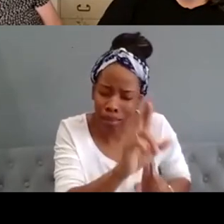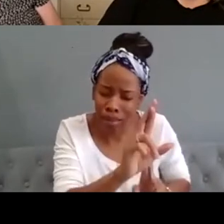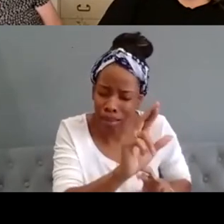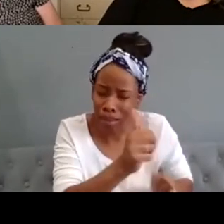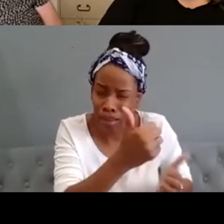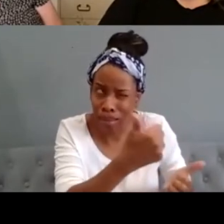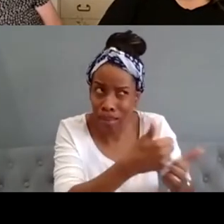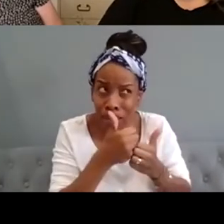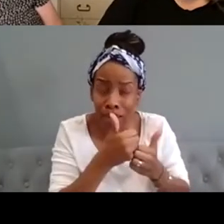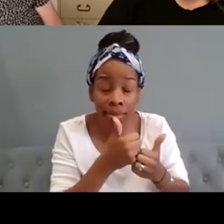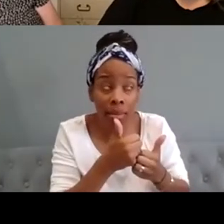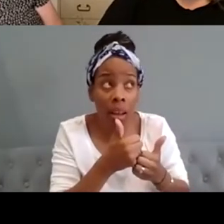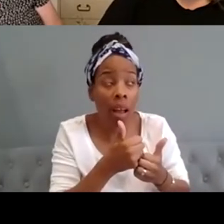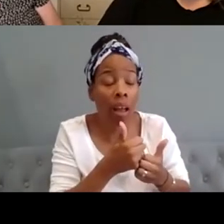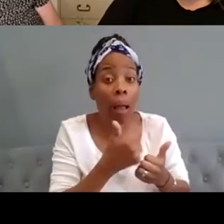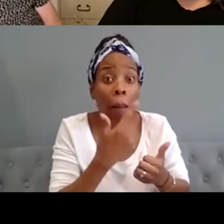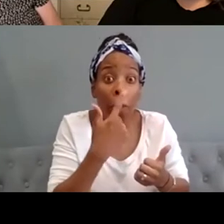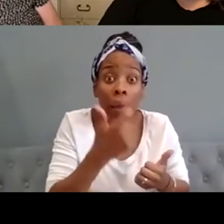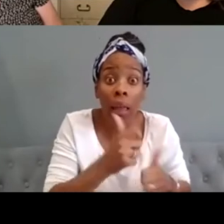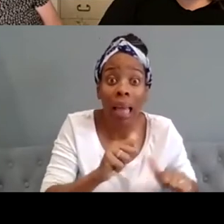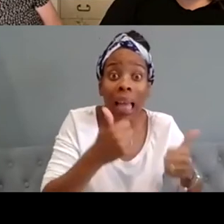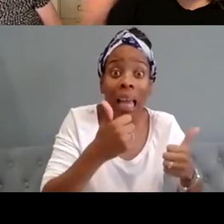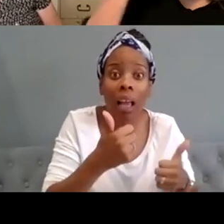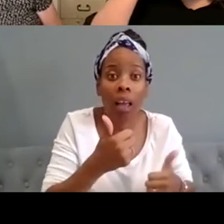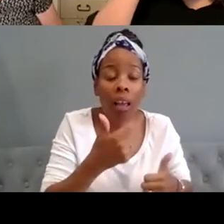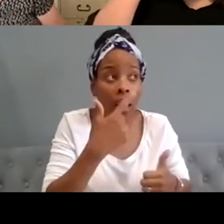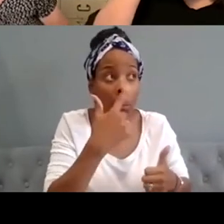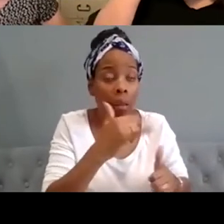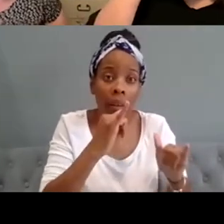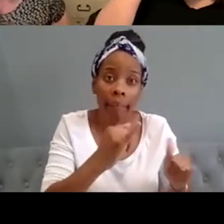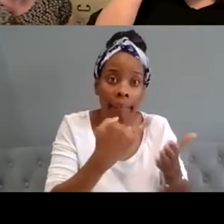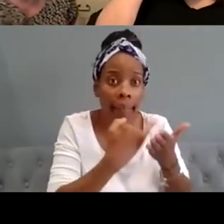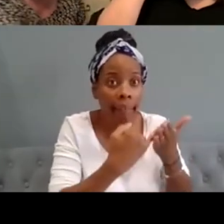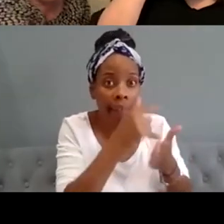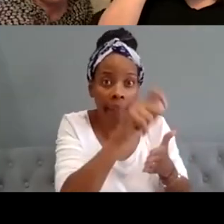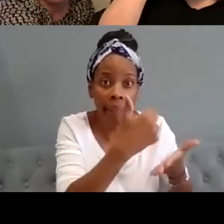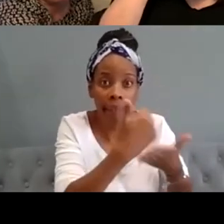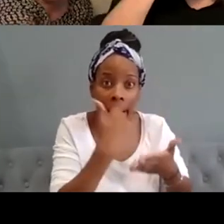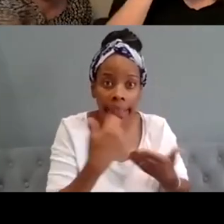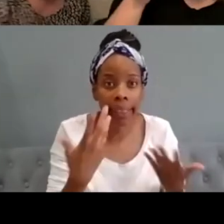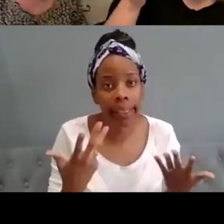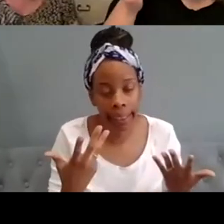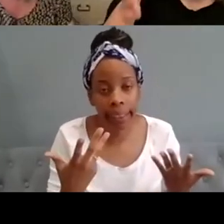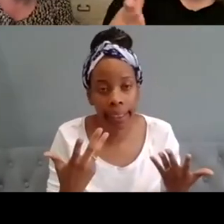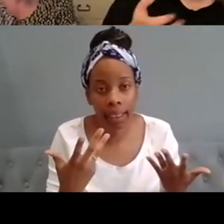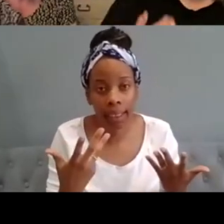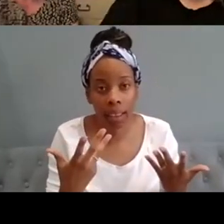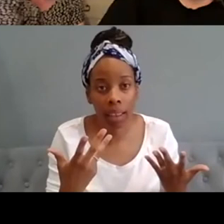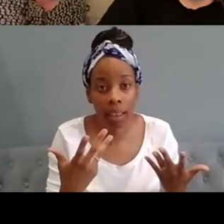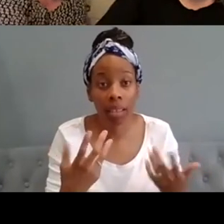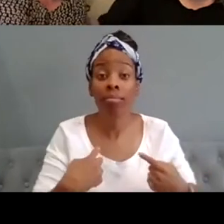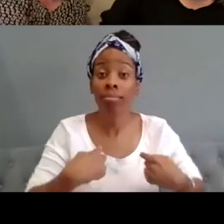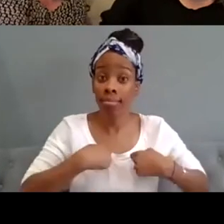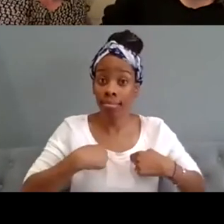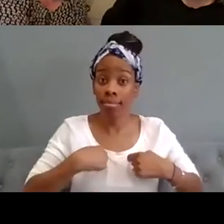you the something quite traumatic happened with my access